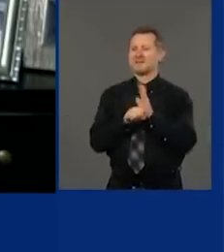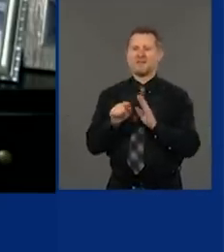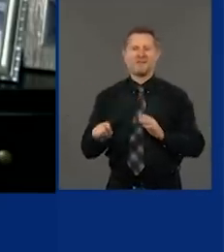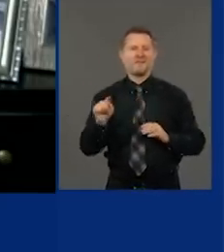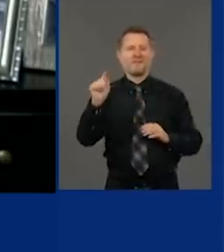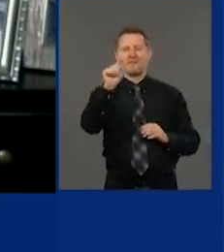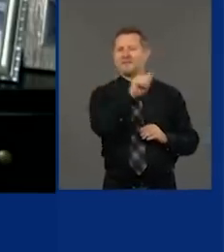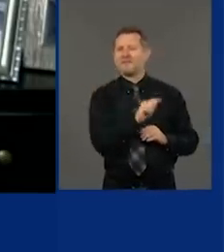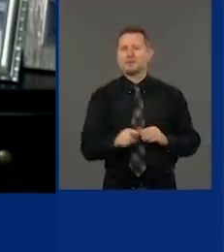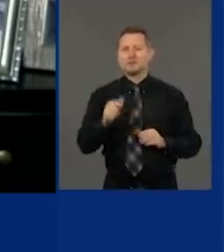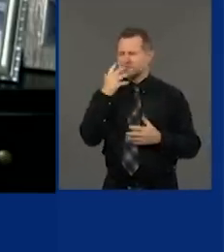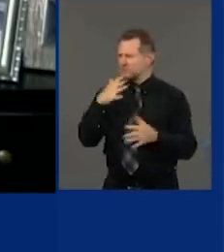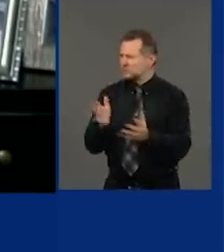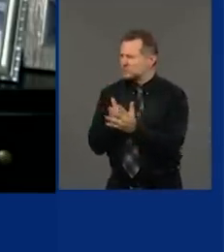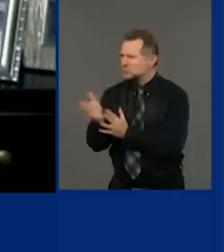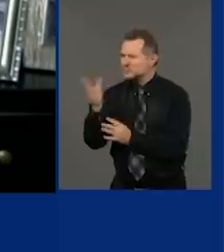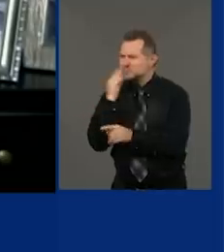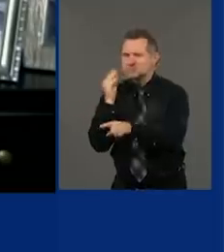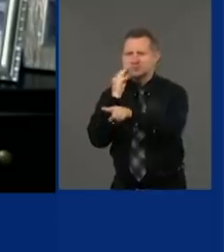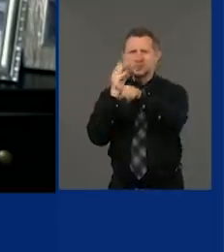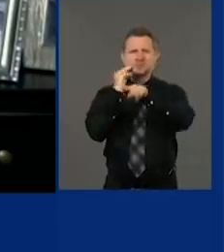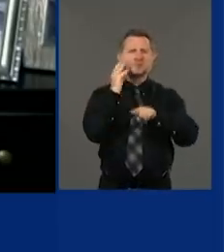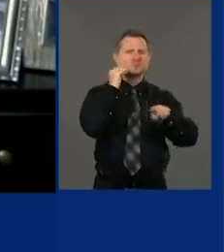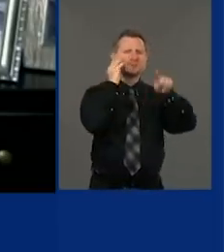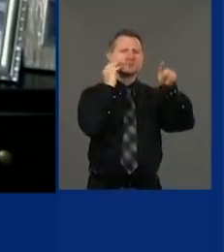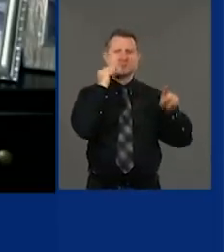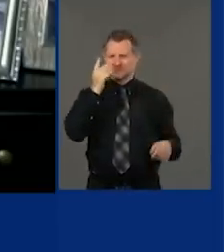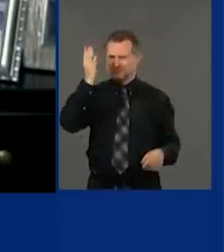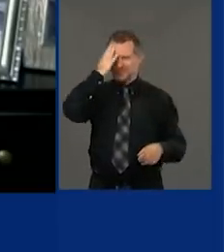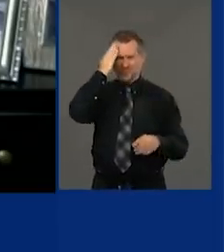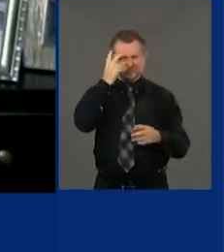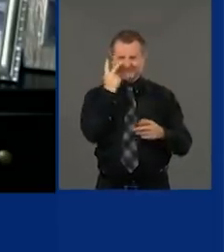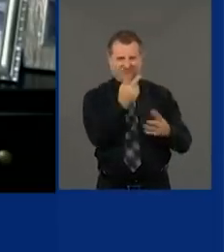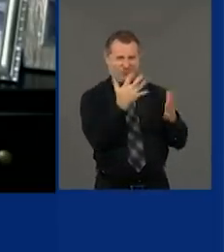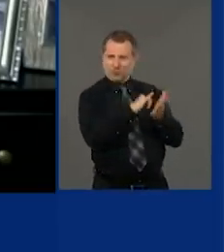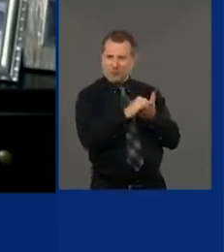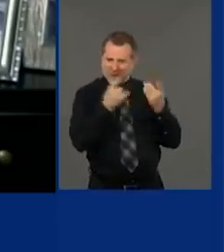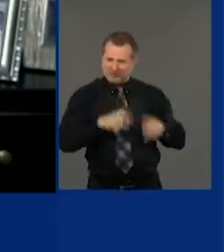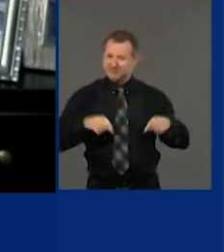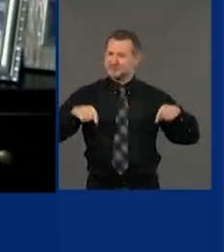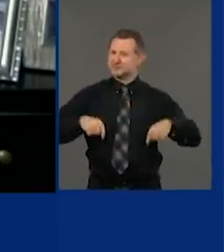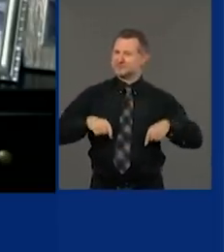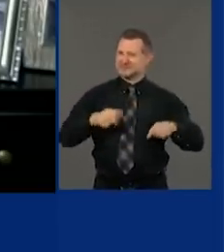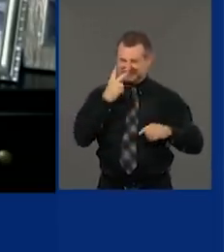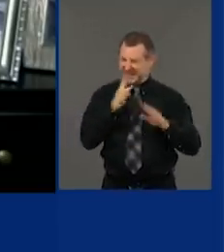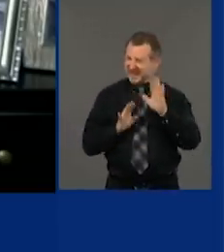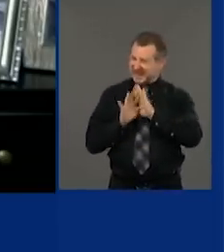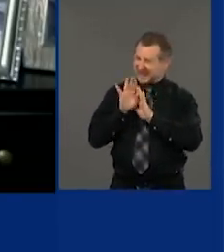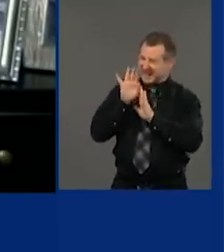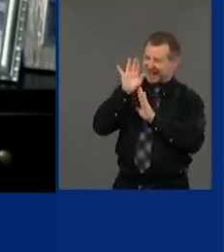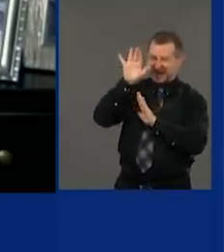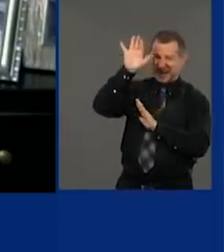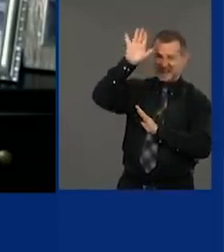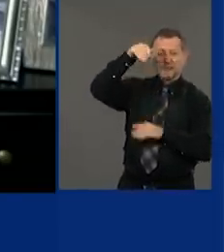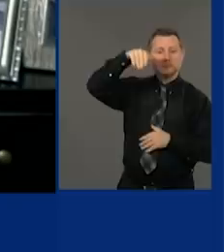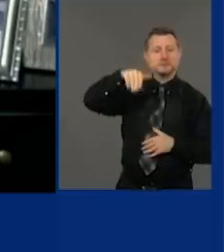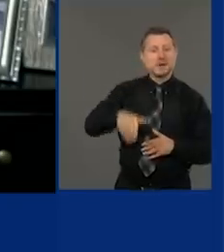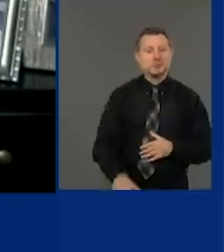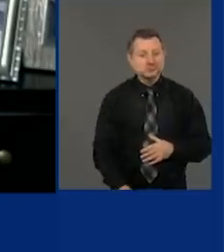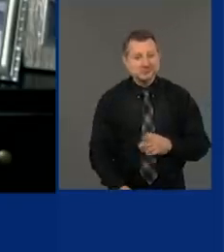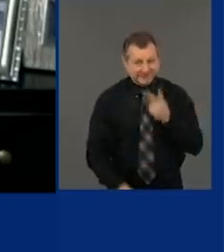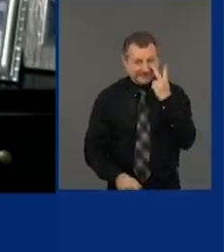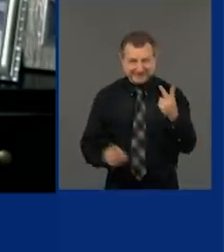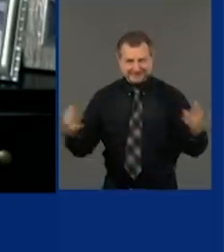I mean, we knew what we were dealing with. New York went down the path before we lived